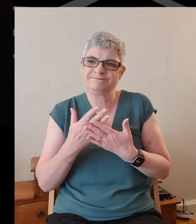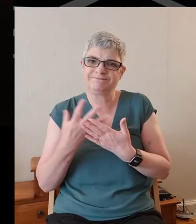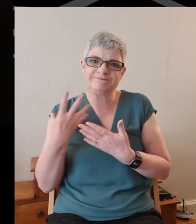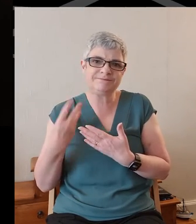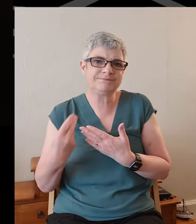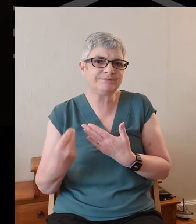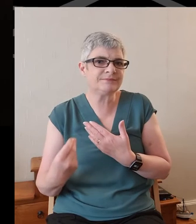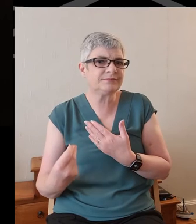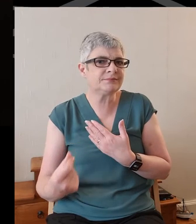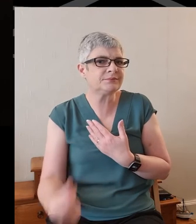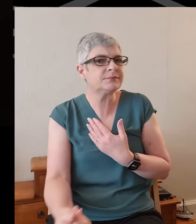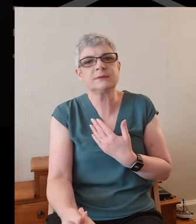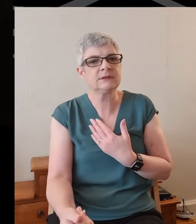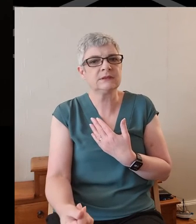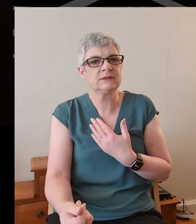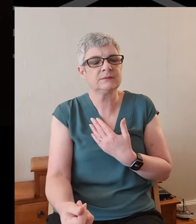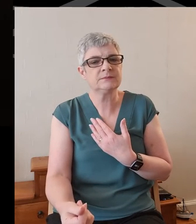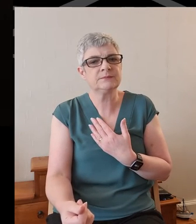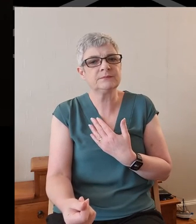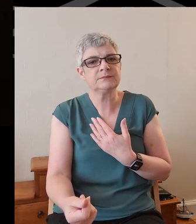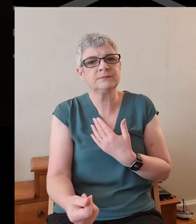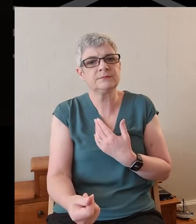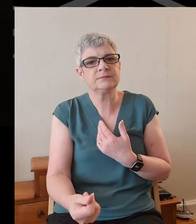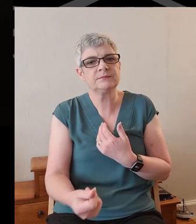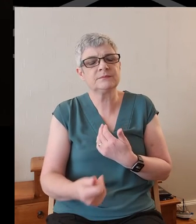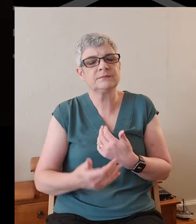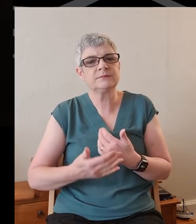been taken away or just faded away.